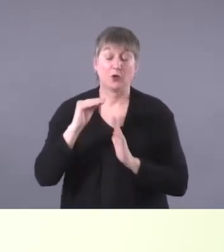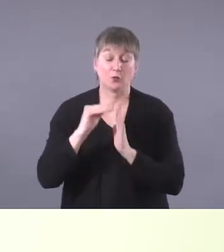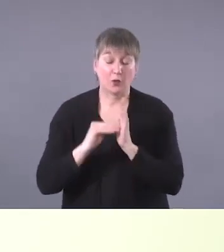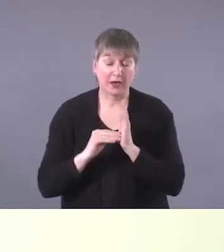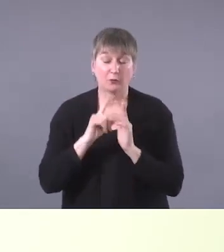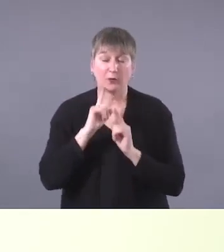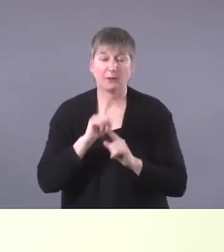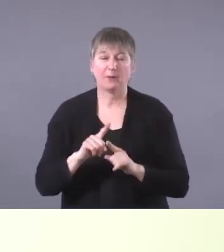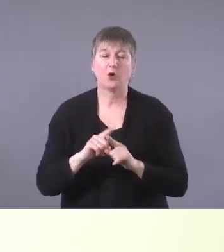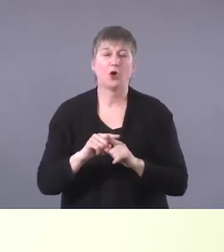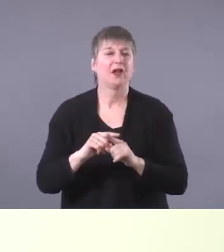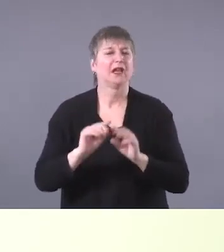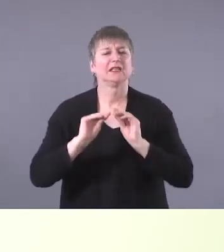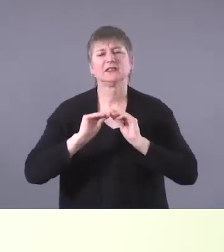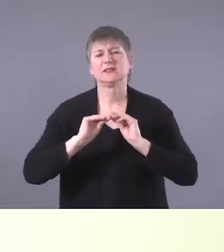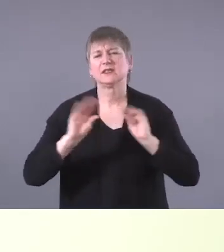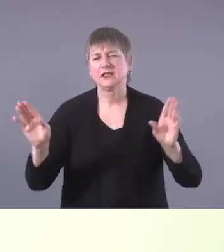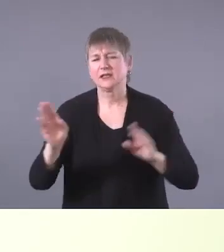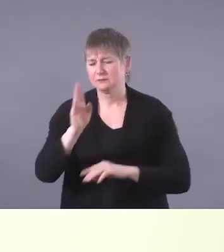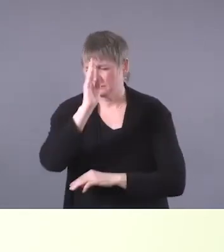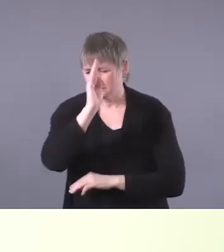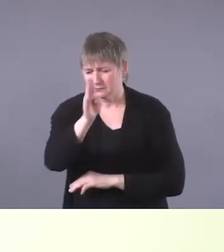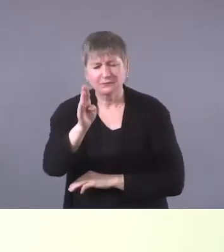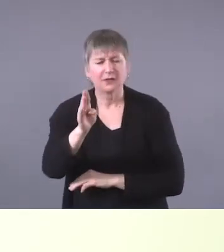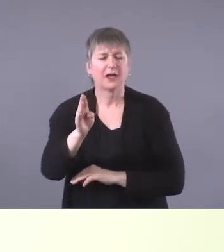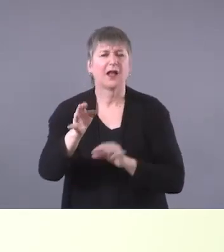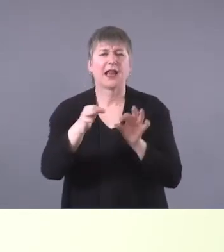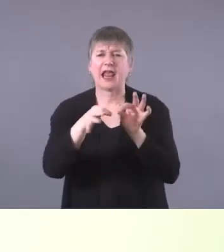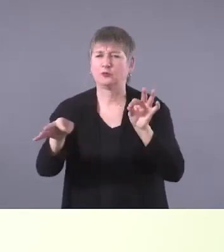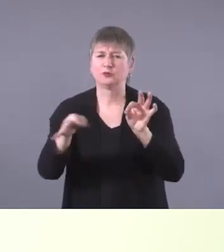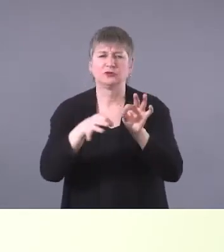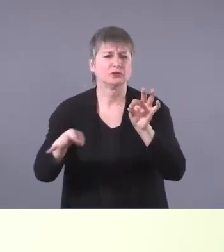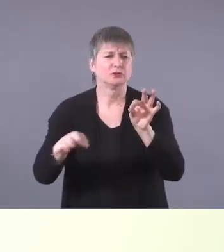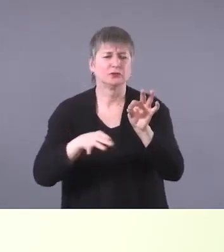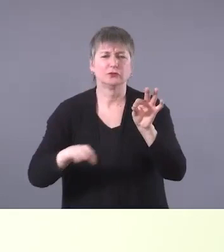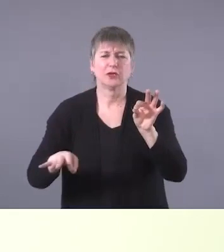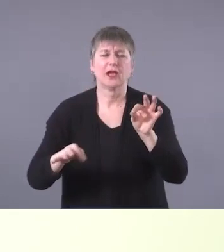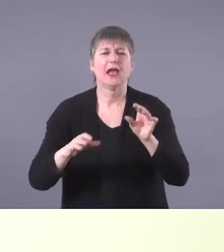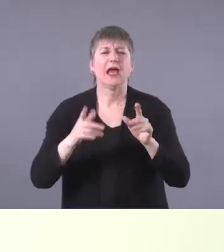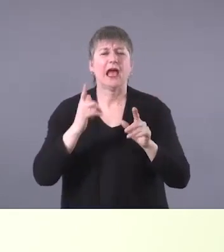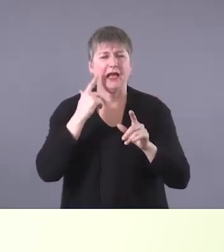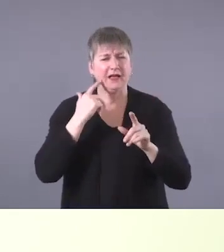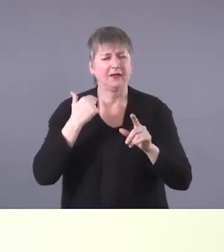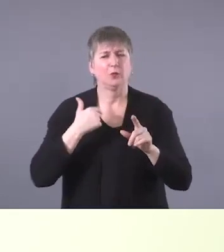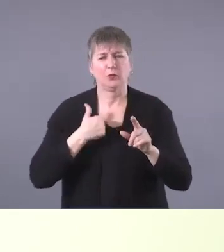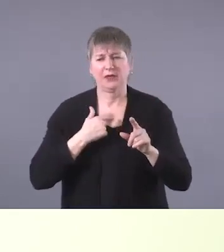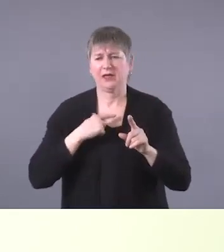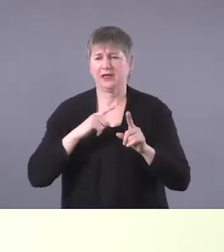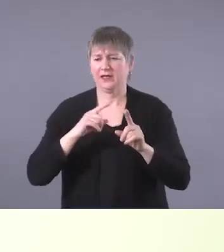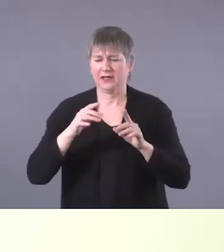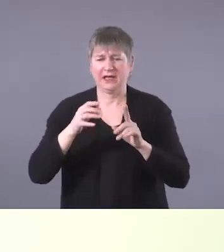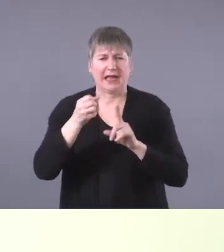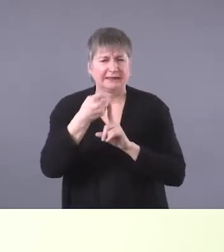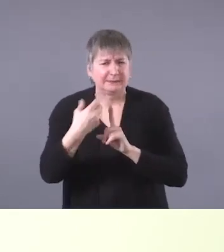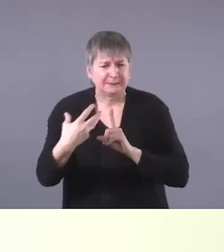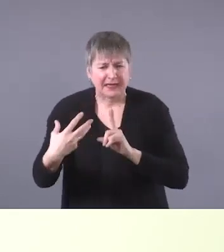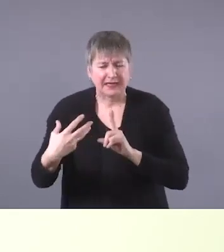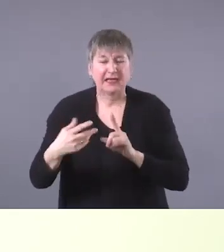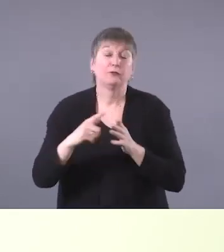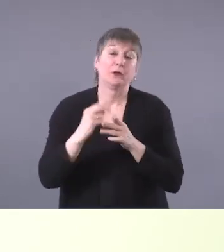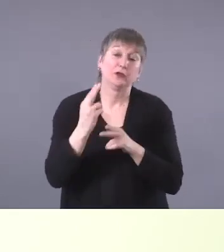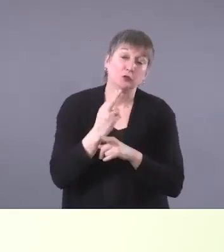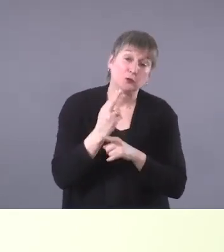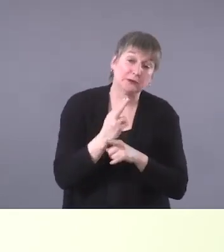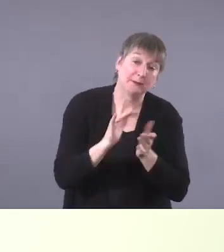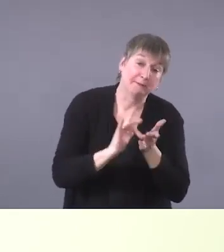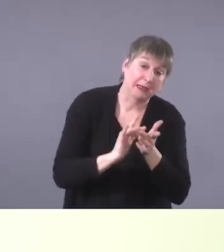functional language and, and make sure that we explain, um, if we're using medical terms